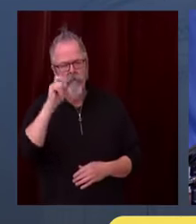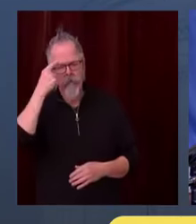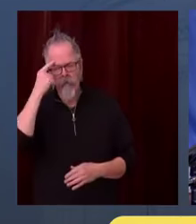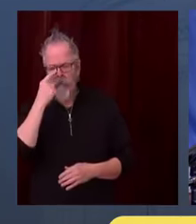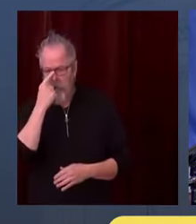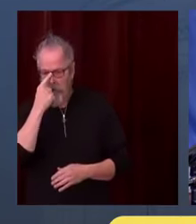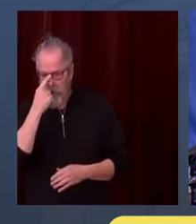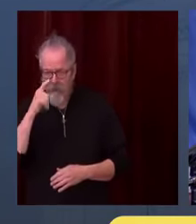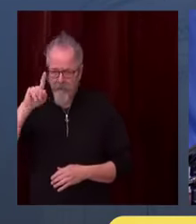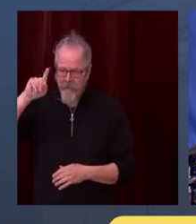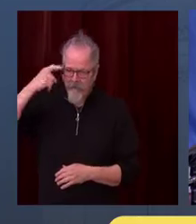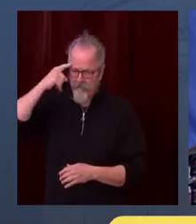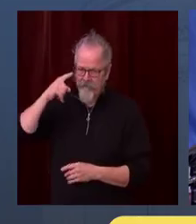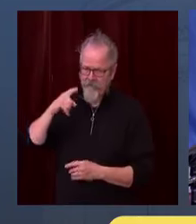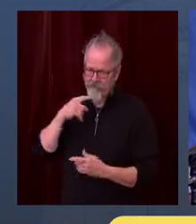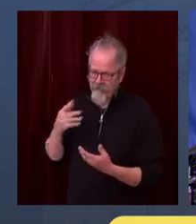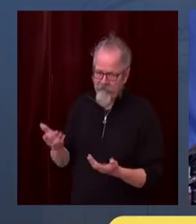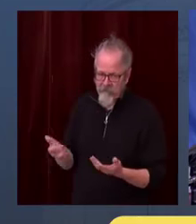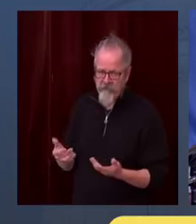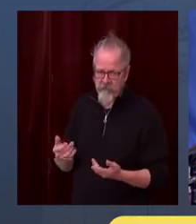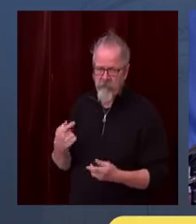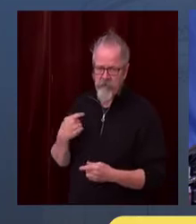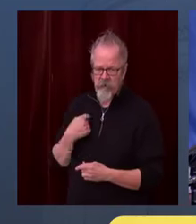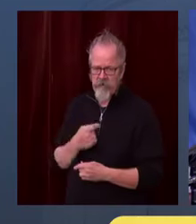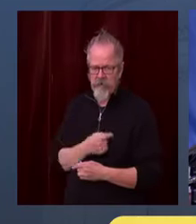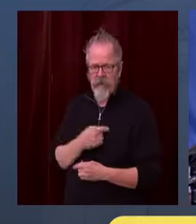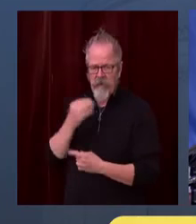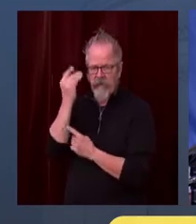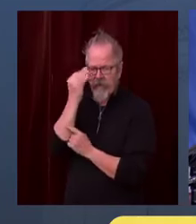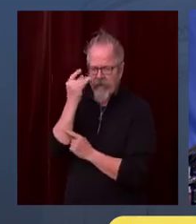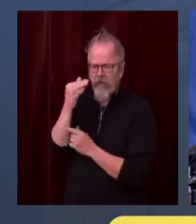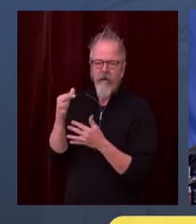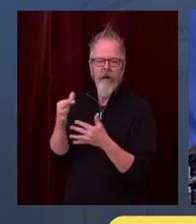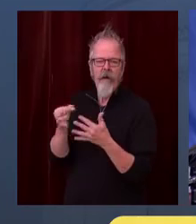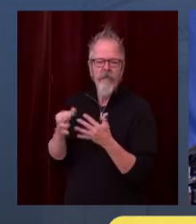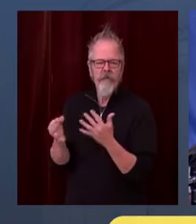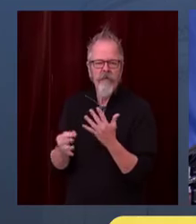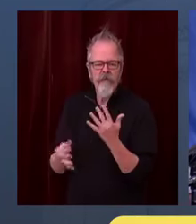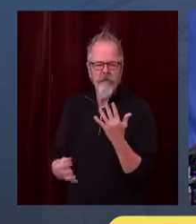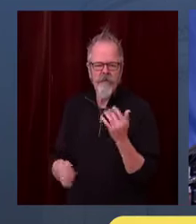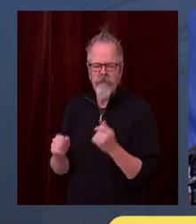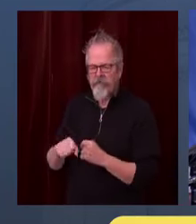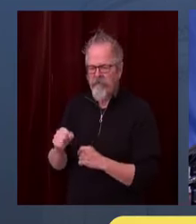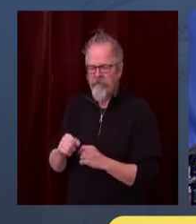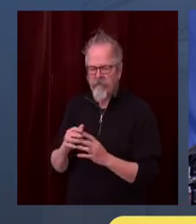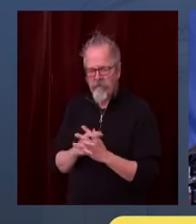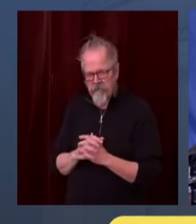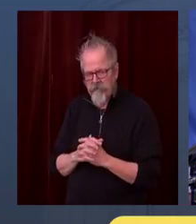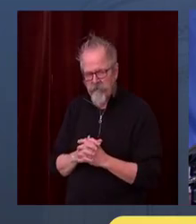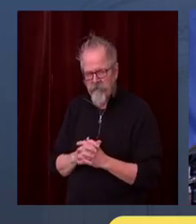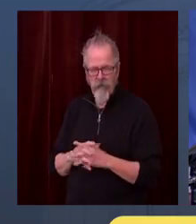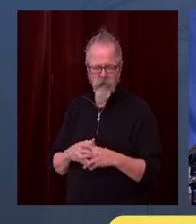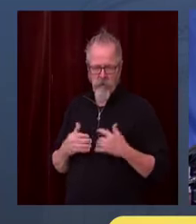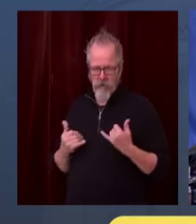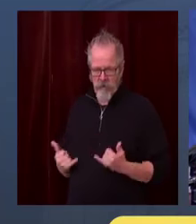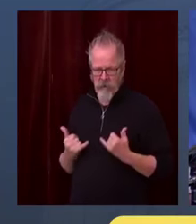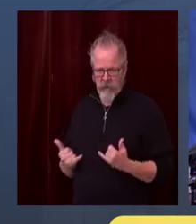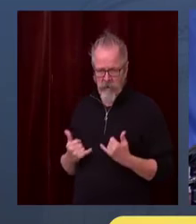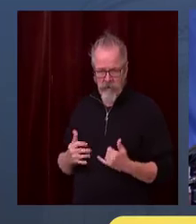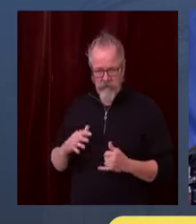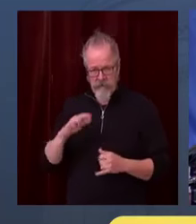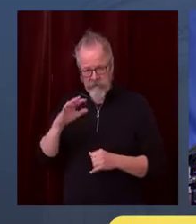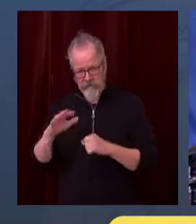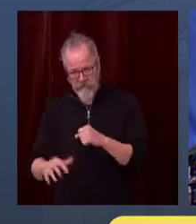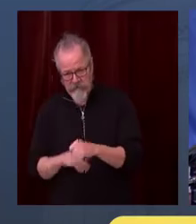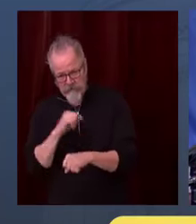and employees and everyone else affected by this. I don't have a current plan other than the $50 million specifically that I proposed